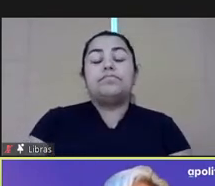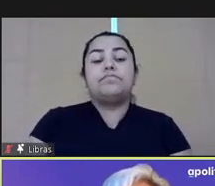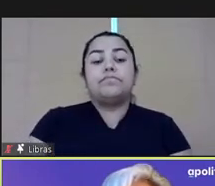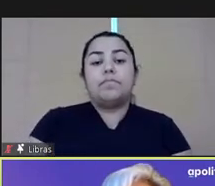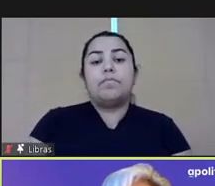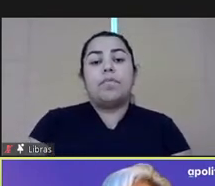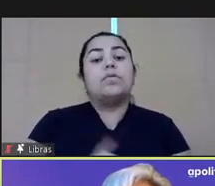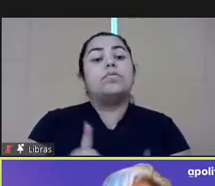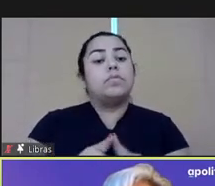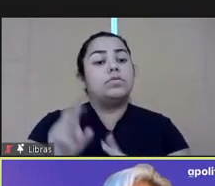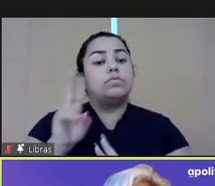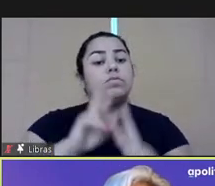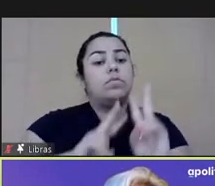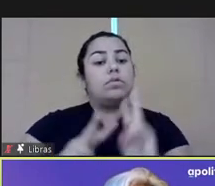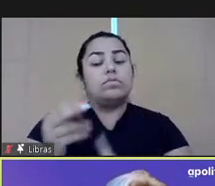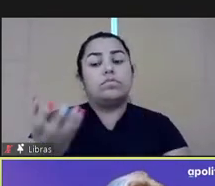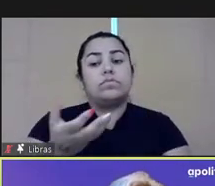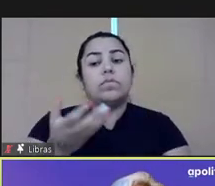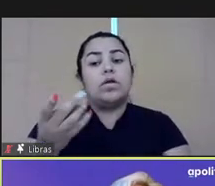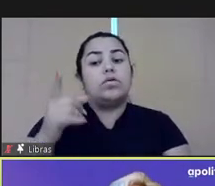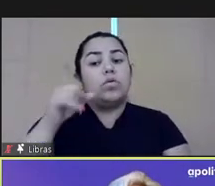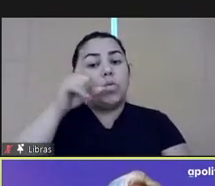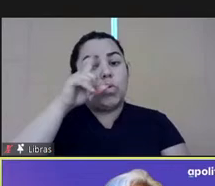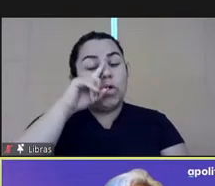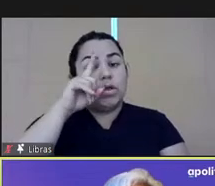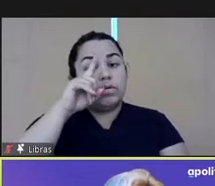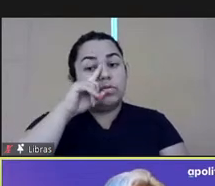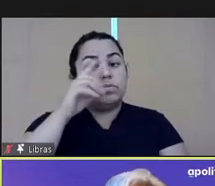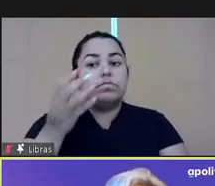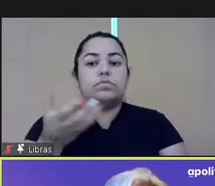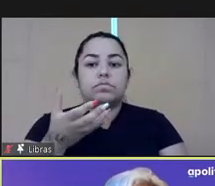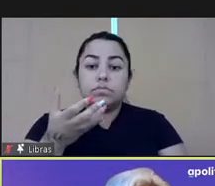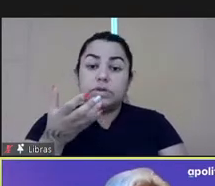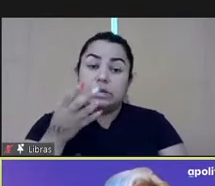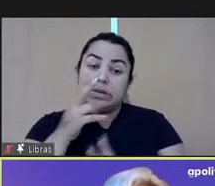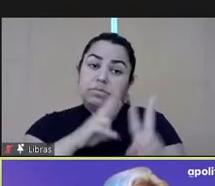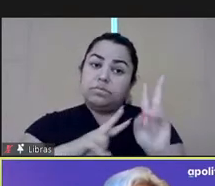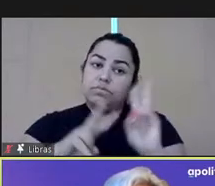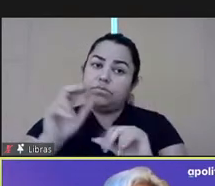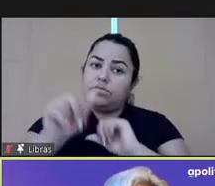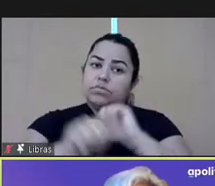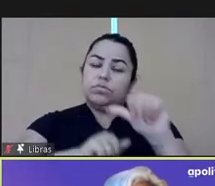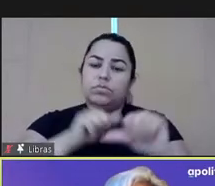also expect you to be able to rapidly shift and adapt to any crisis.